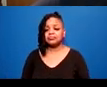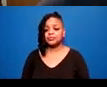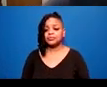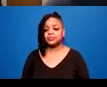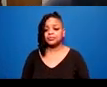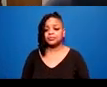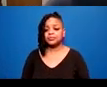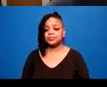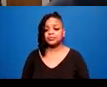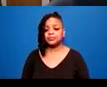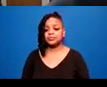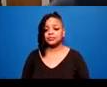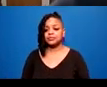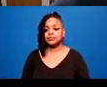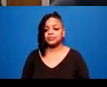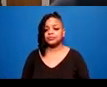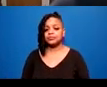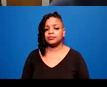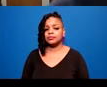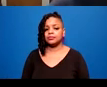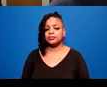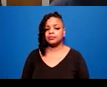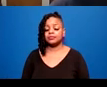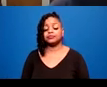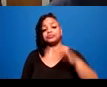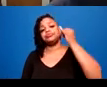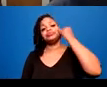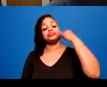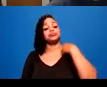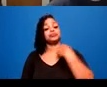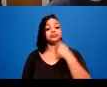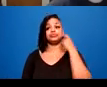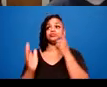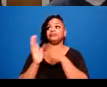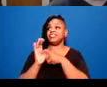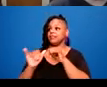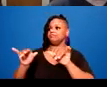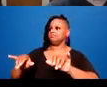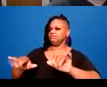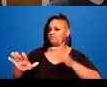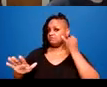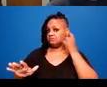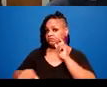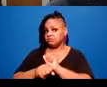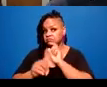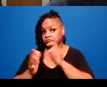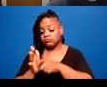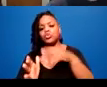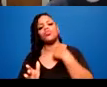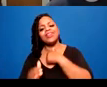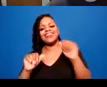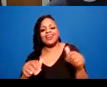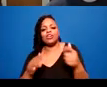So if we recognize that then we can start to validate and acknowledge